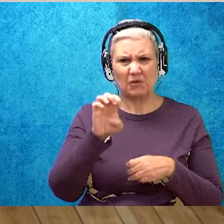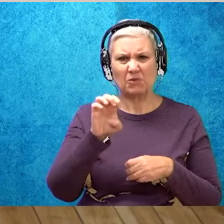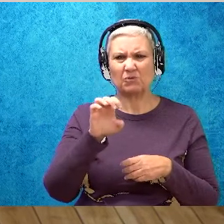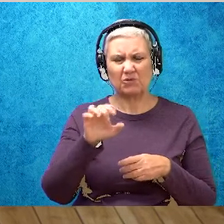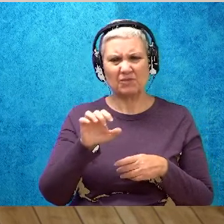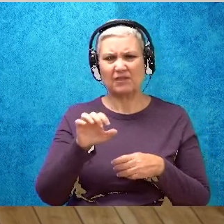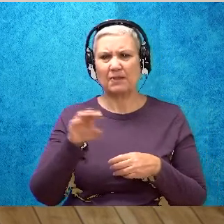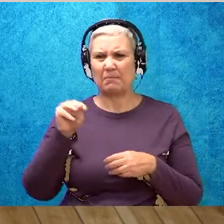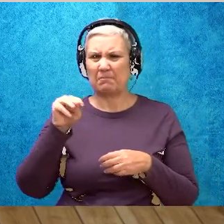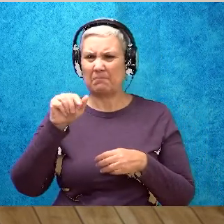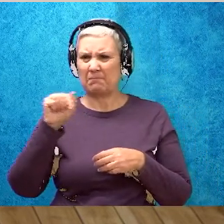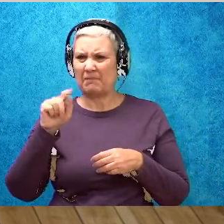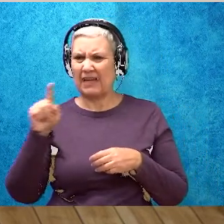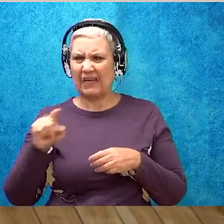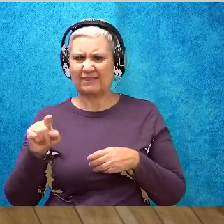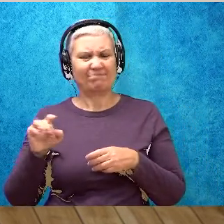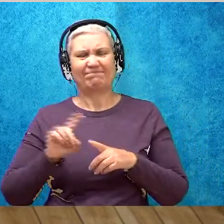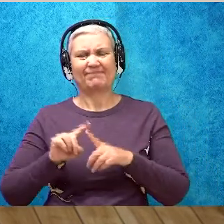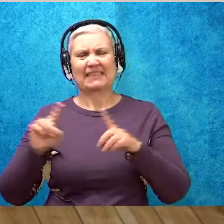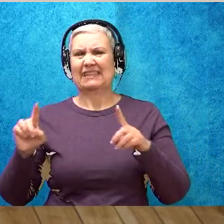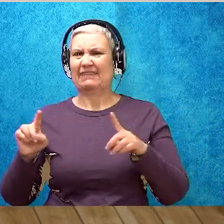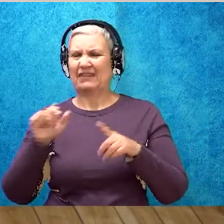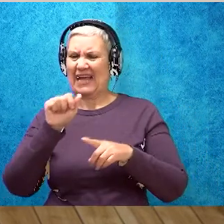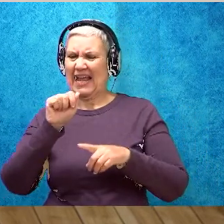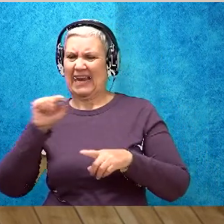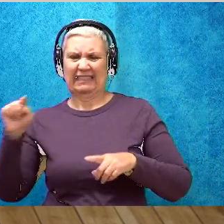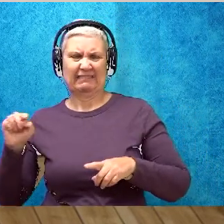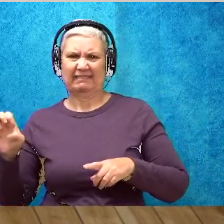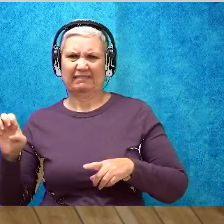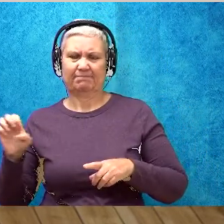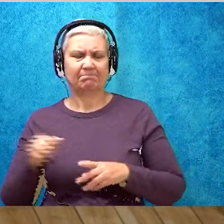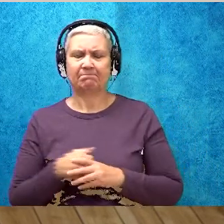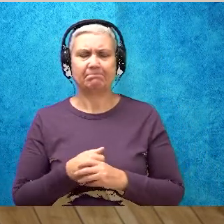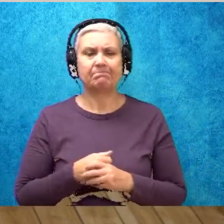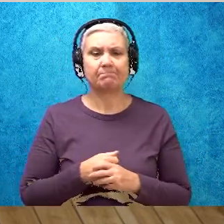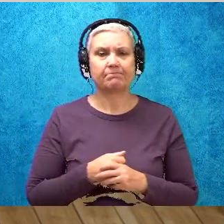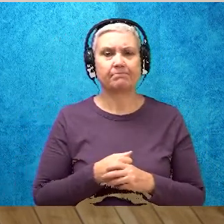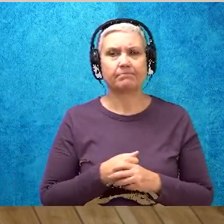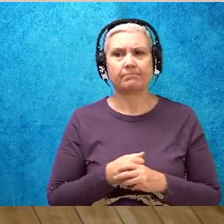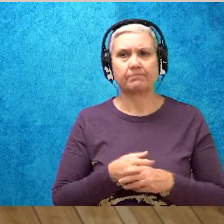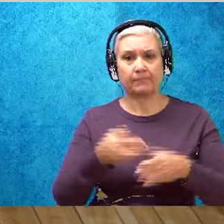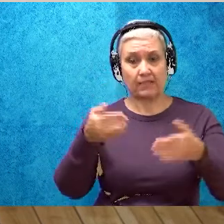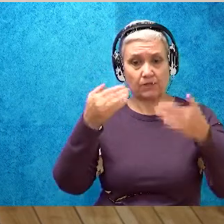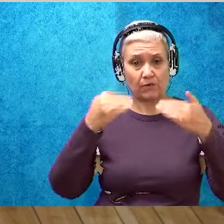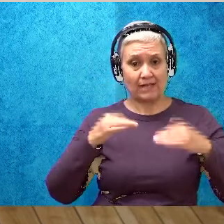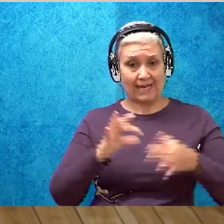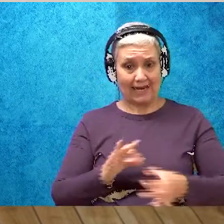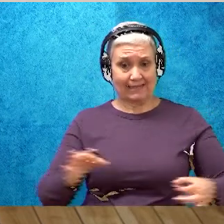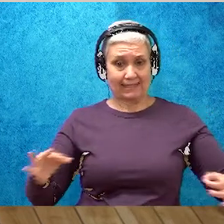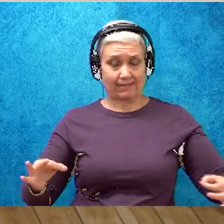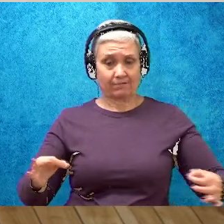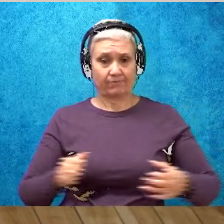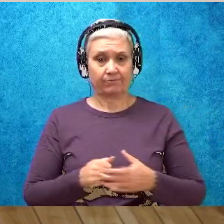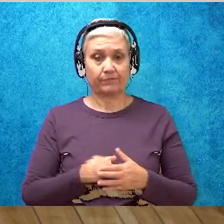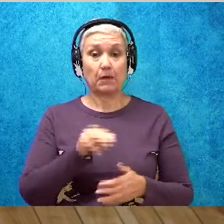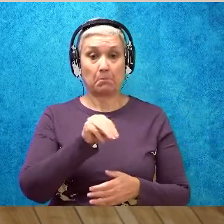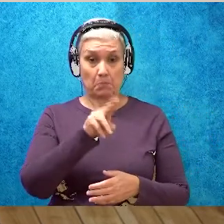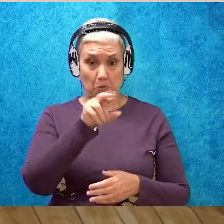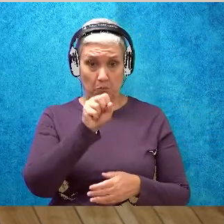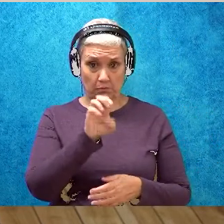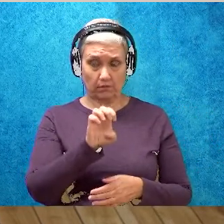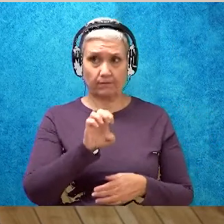That's a different spelling. Okay, so not that one. Okay, let's look at the next sentence. I see muse.